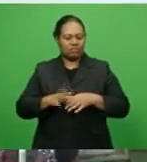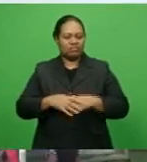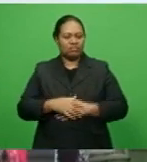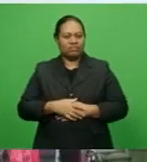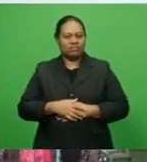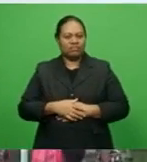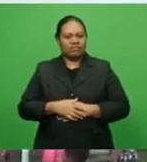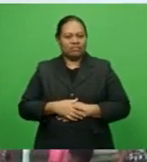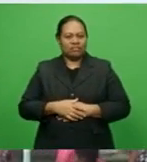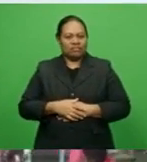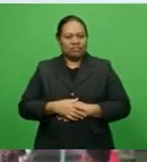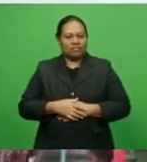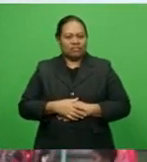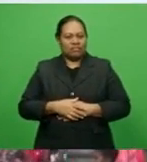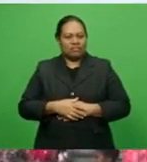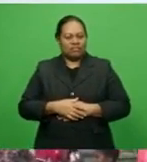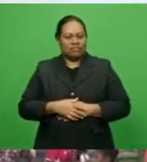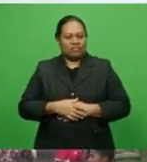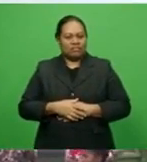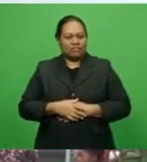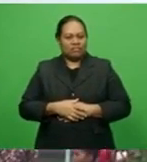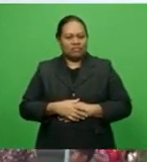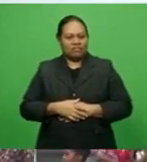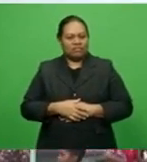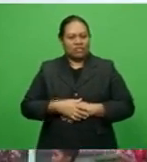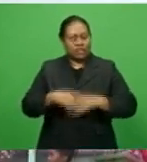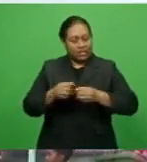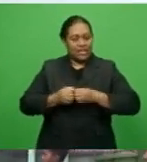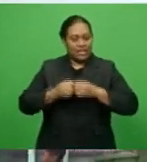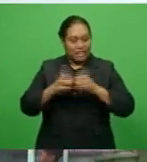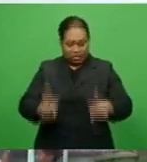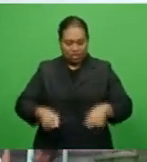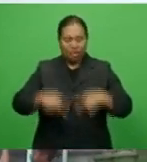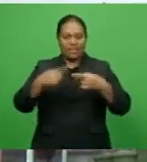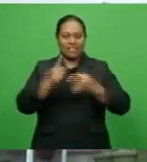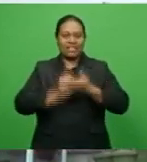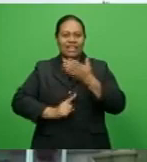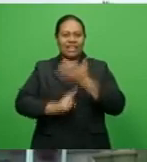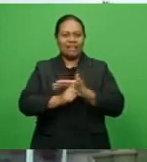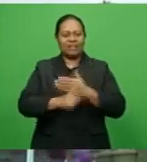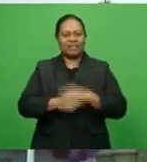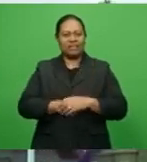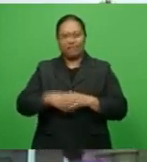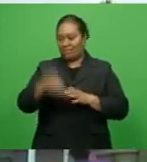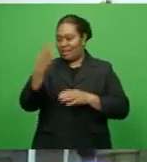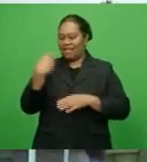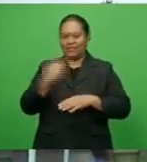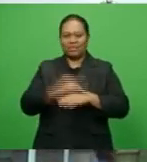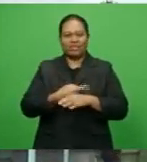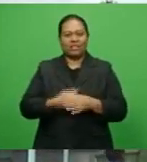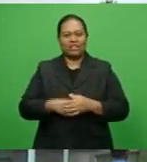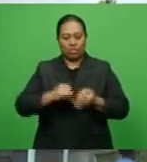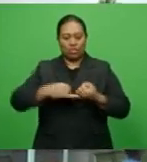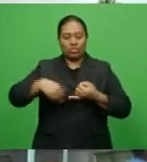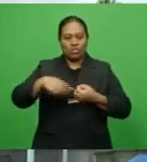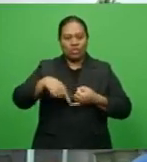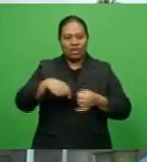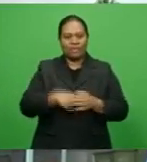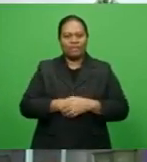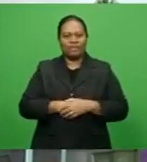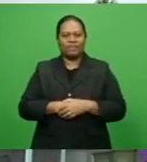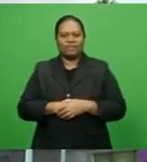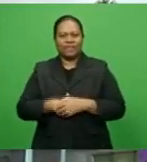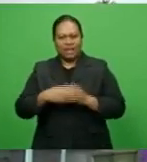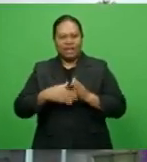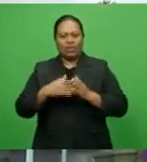of round one. After the restart of the competition our first game was last week against Suba so it took us to